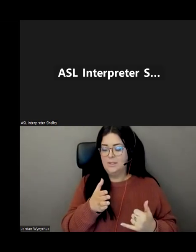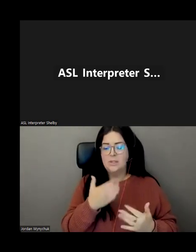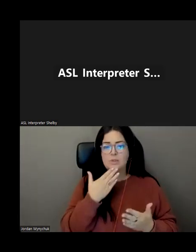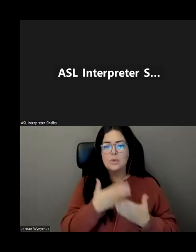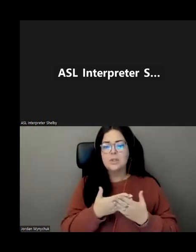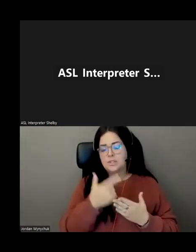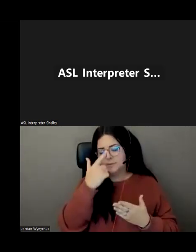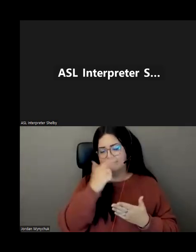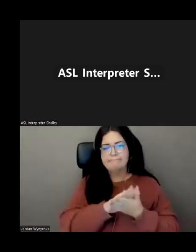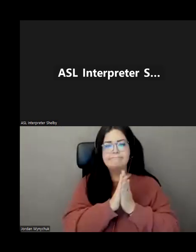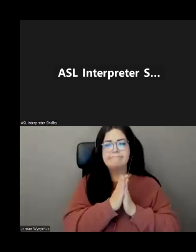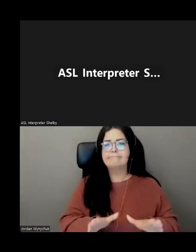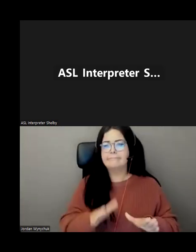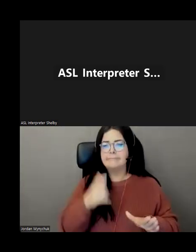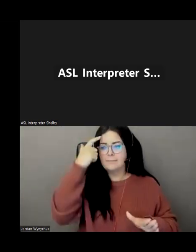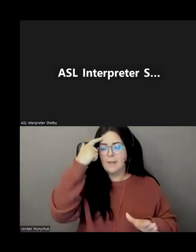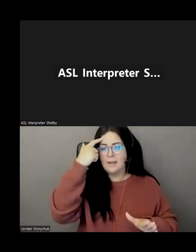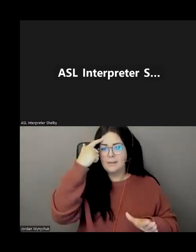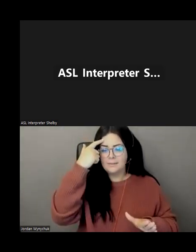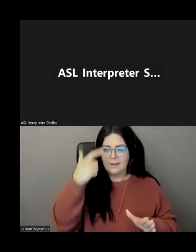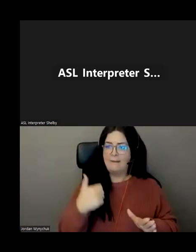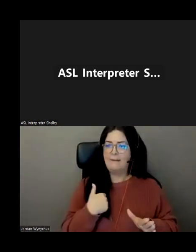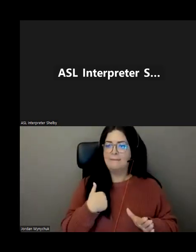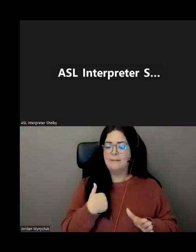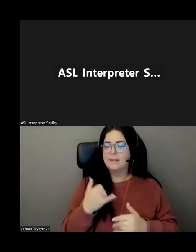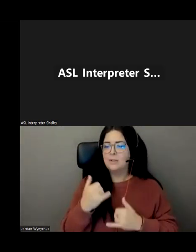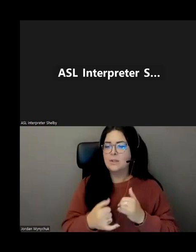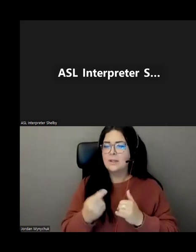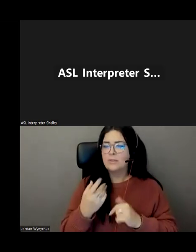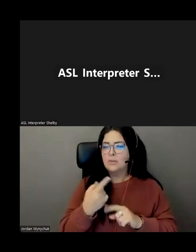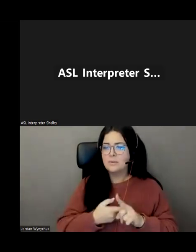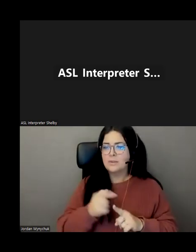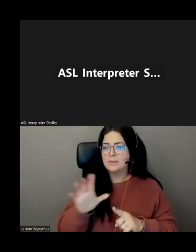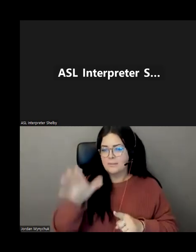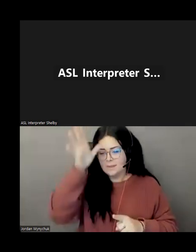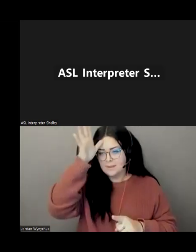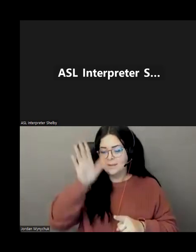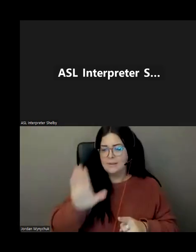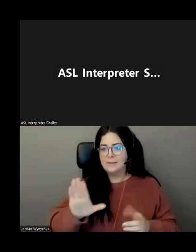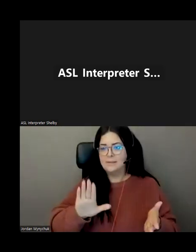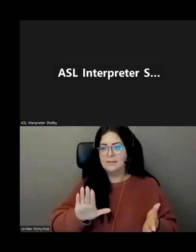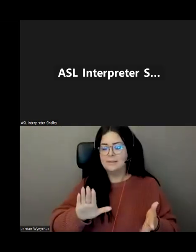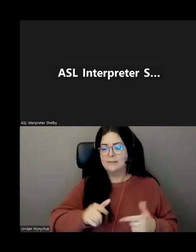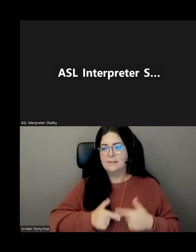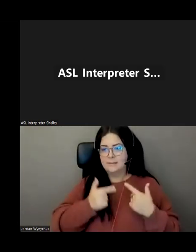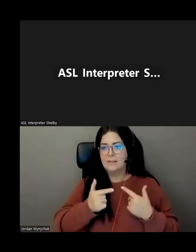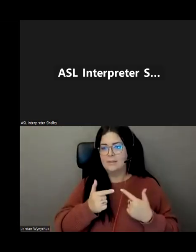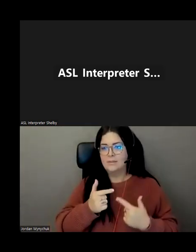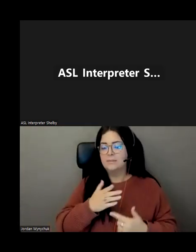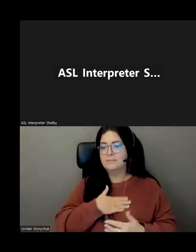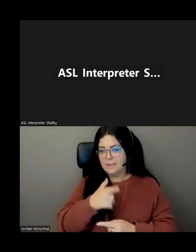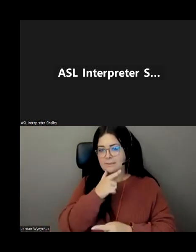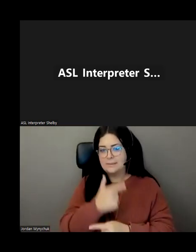of mind i know my in my my the last few months of my dad's life uh my sister did get some some